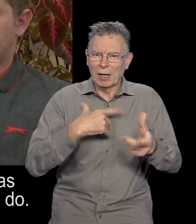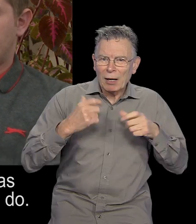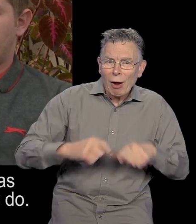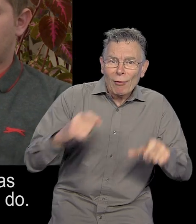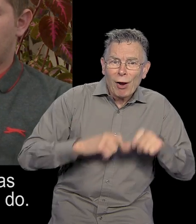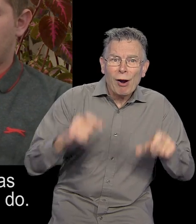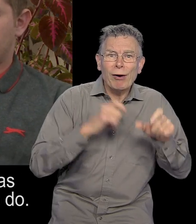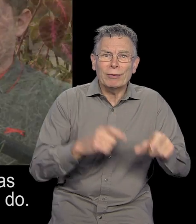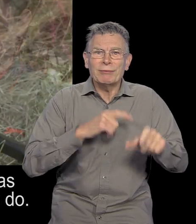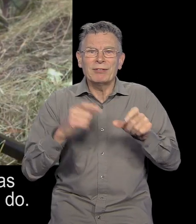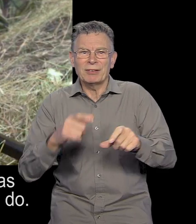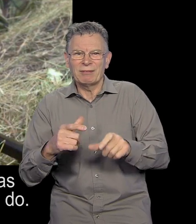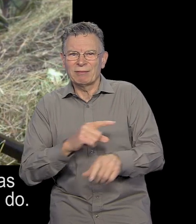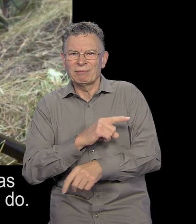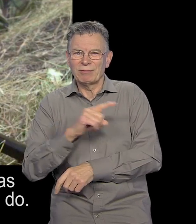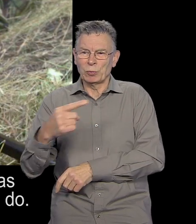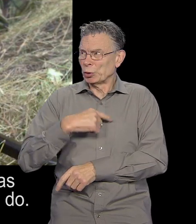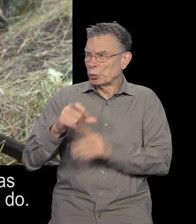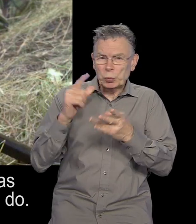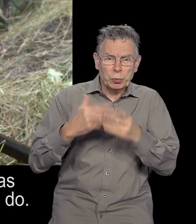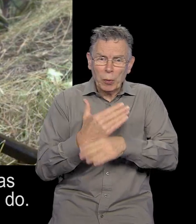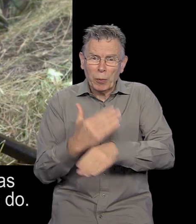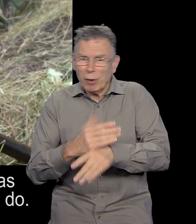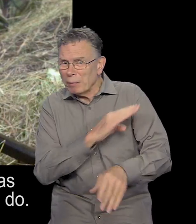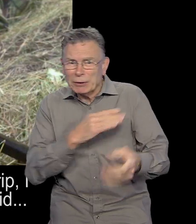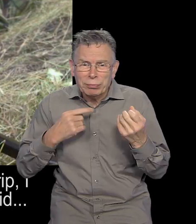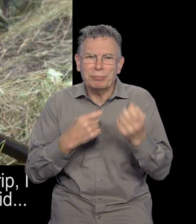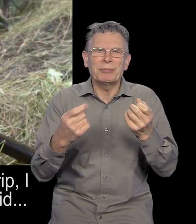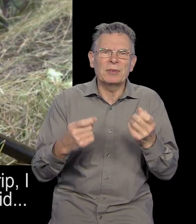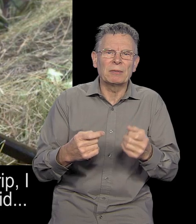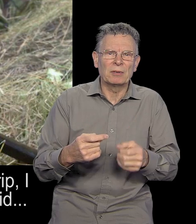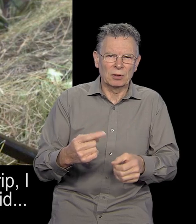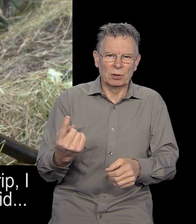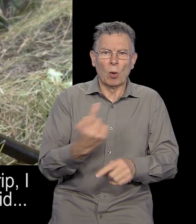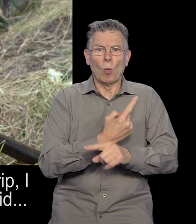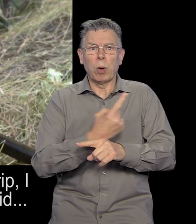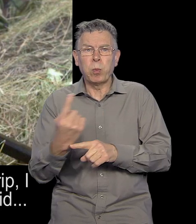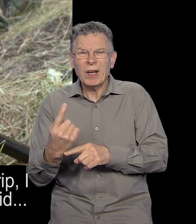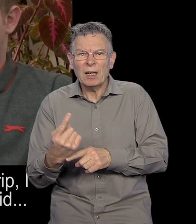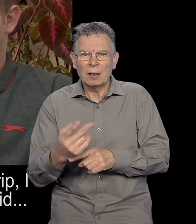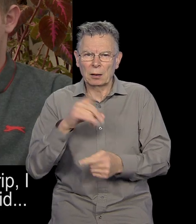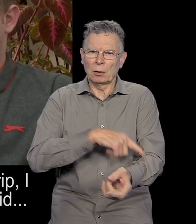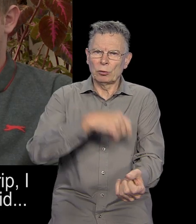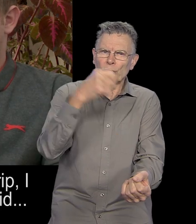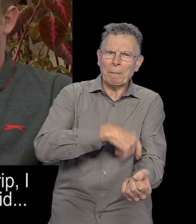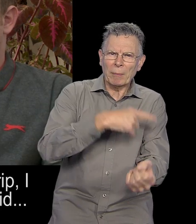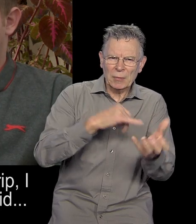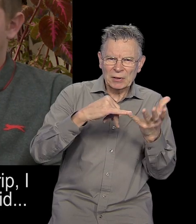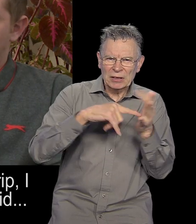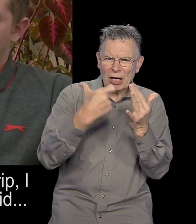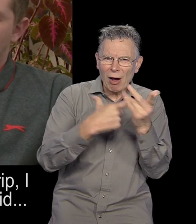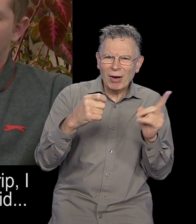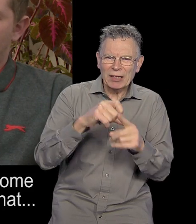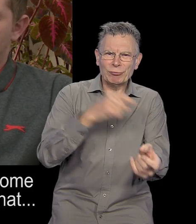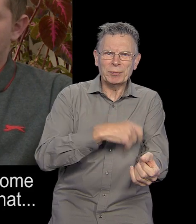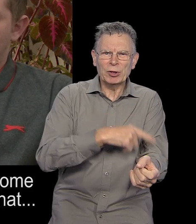I just, obviously, carried on with what I was doing and what I'd been told to do. Spent just over a week on a drip, basically, it was trying to, it was some sort